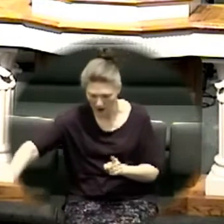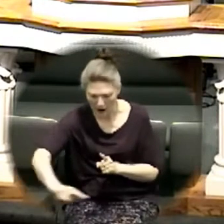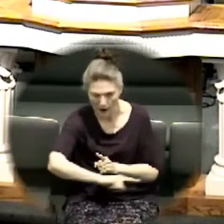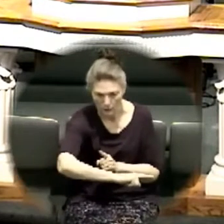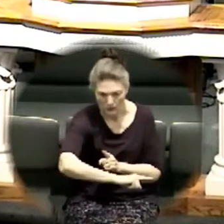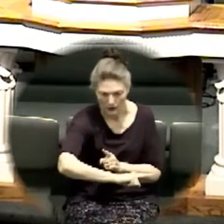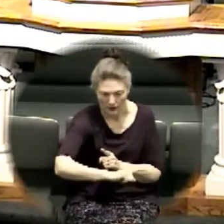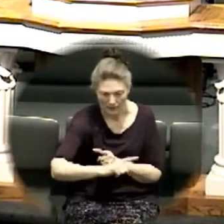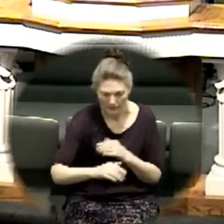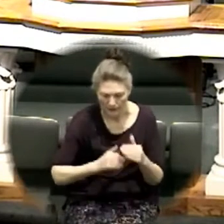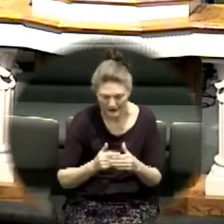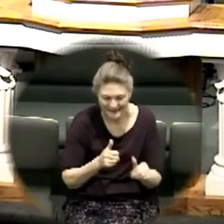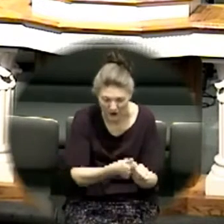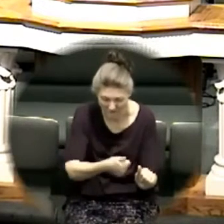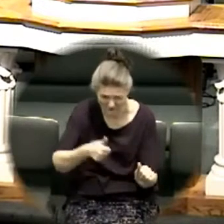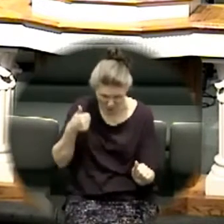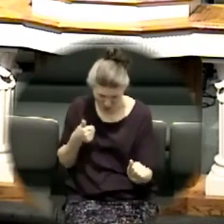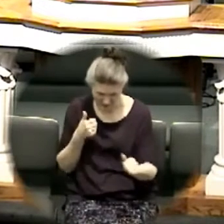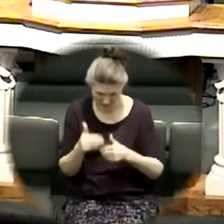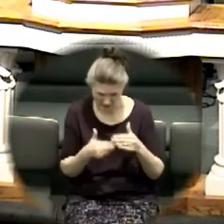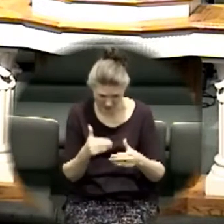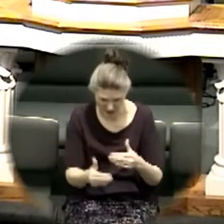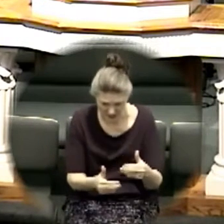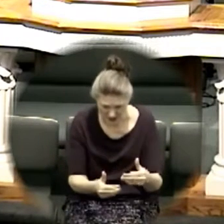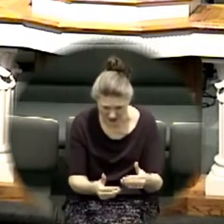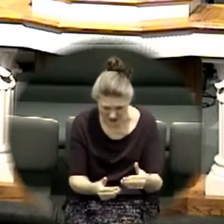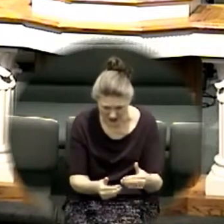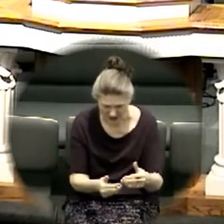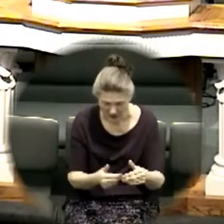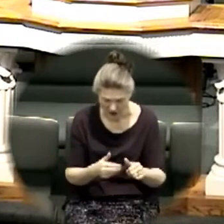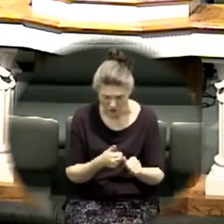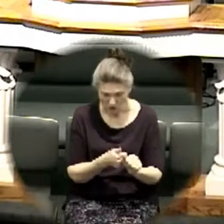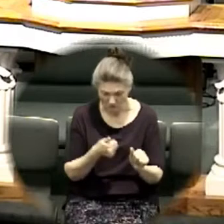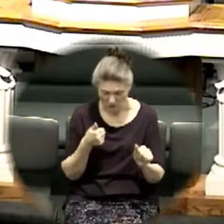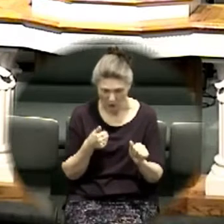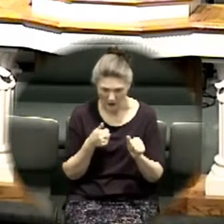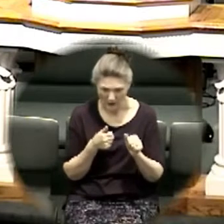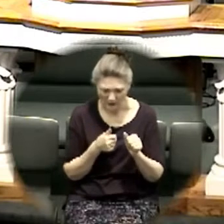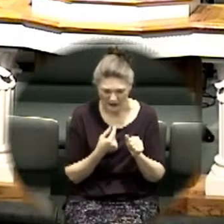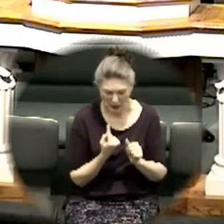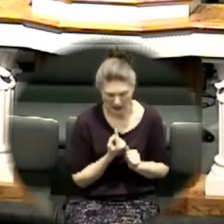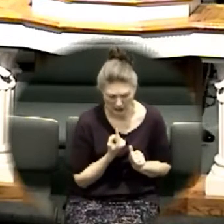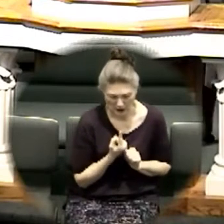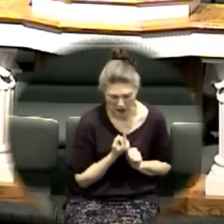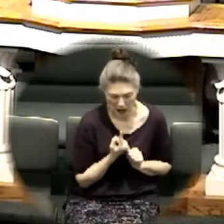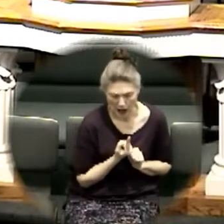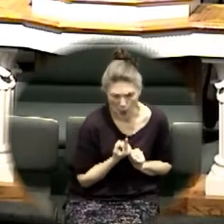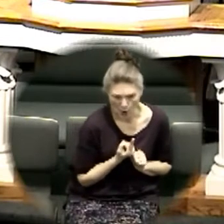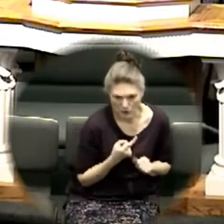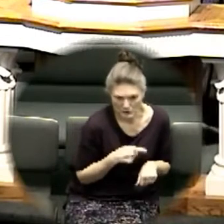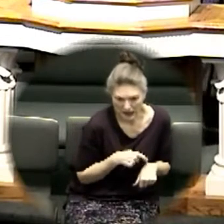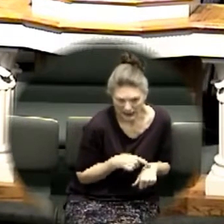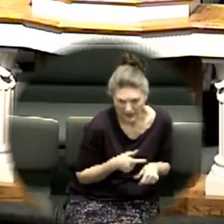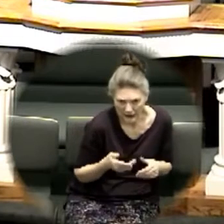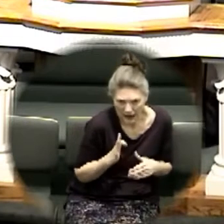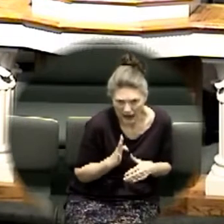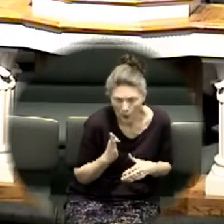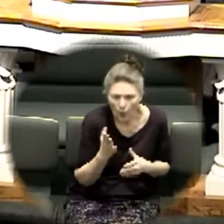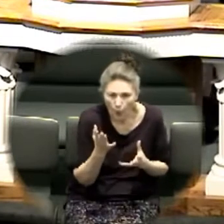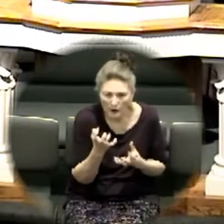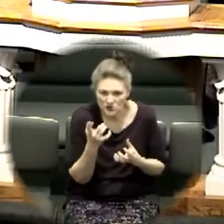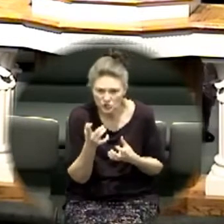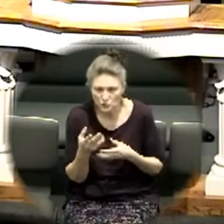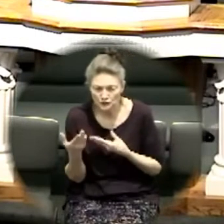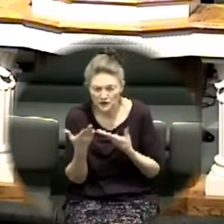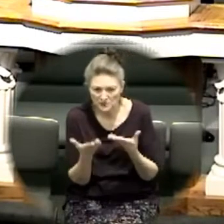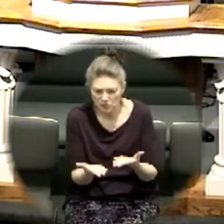be careful not to circumvent the aloneness that god is trying to bring to you and we're already to see we're already starting to see